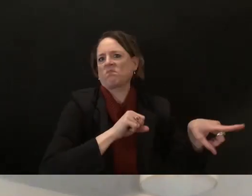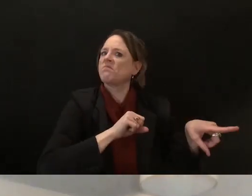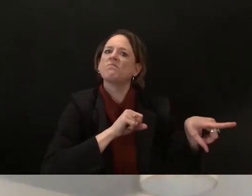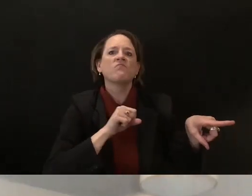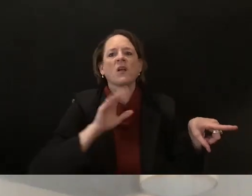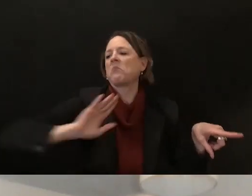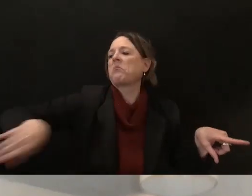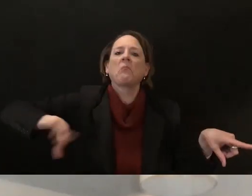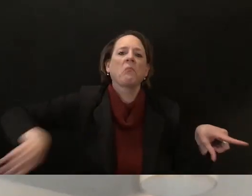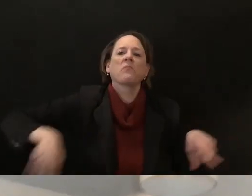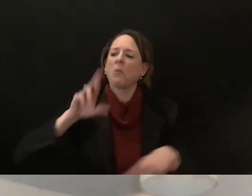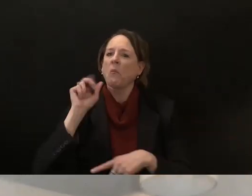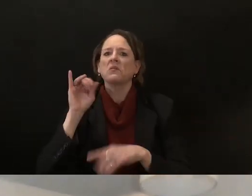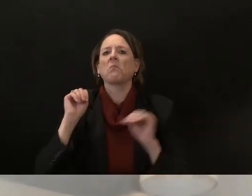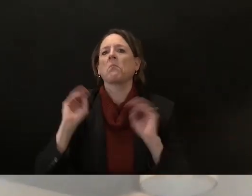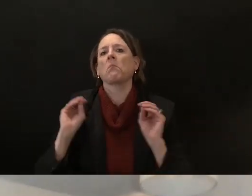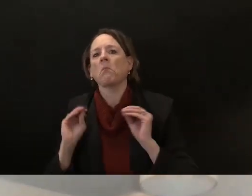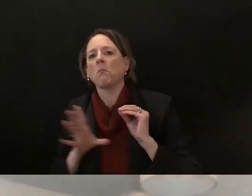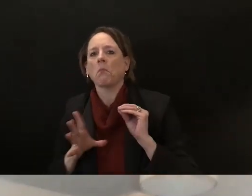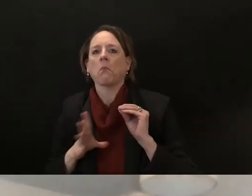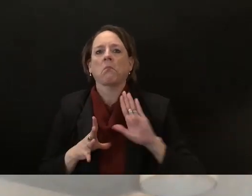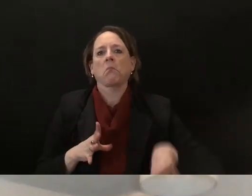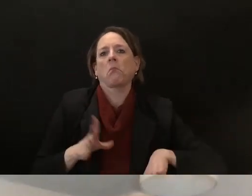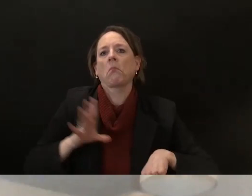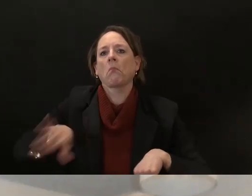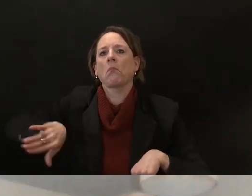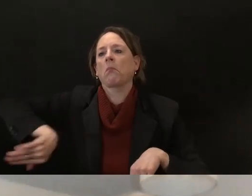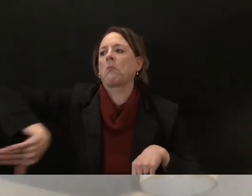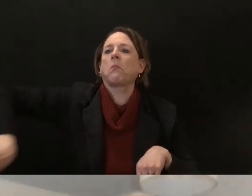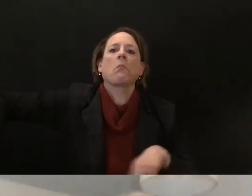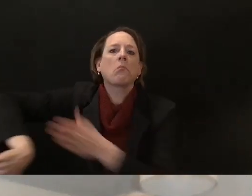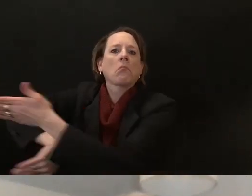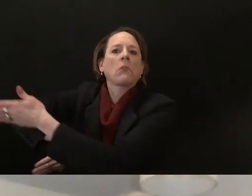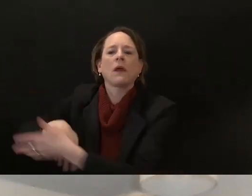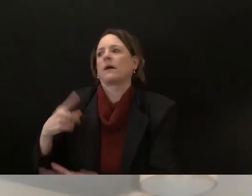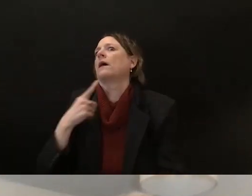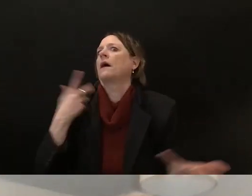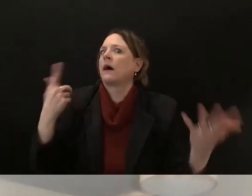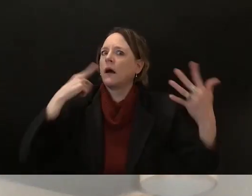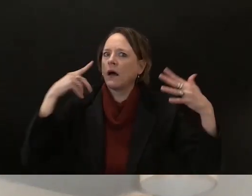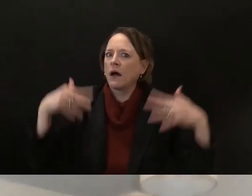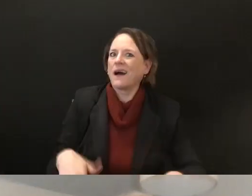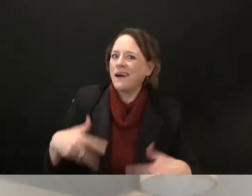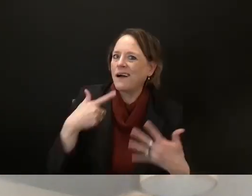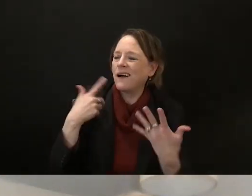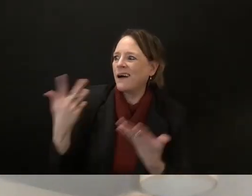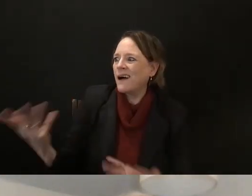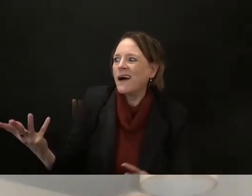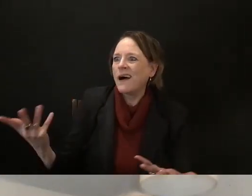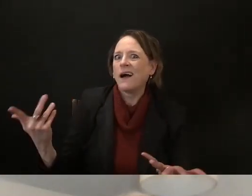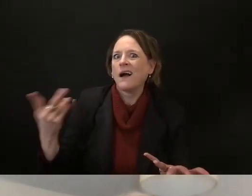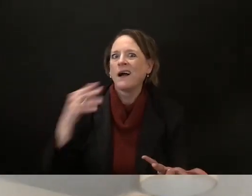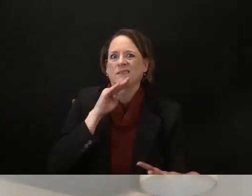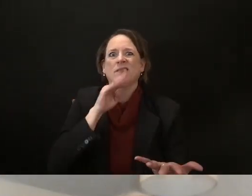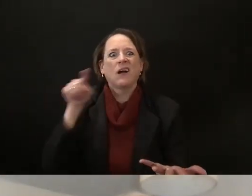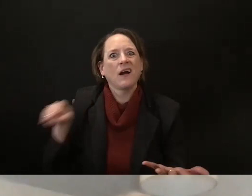frustrating uh that that this is not being taken up in a genuine way um but we're trying to we're trying to push for that